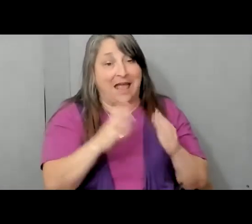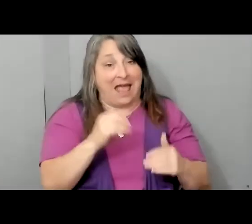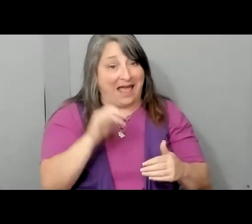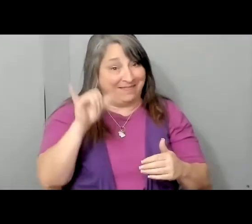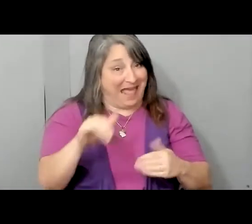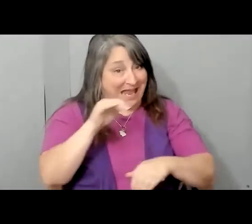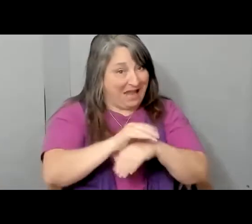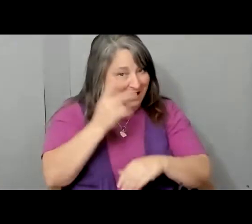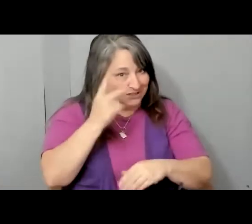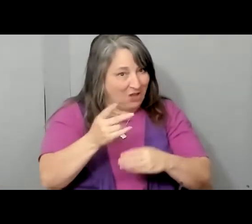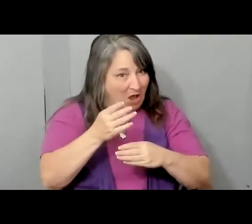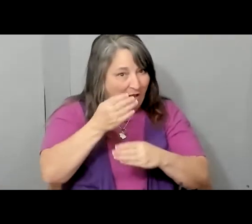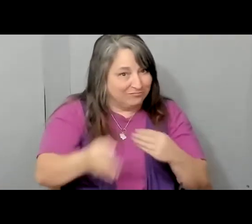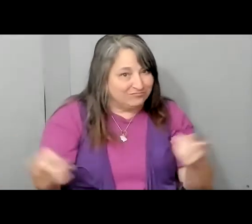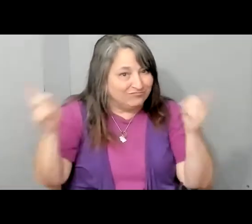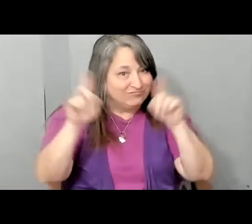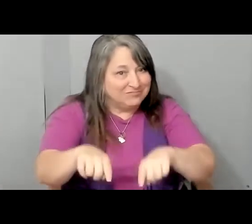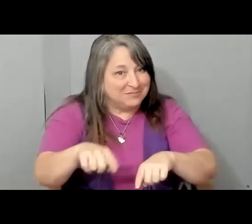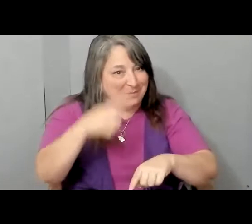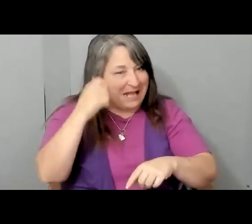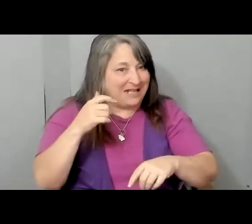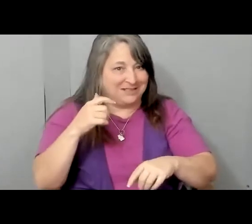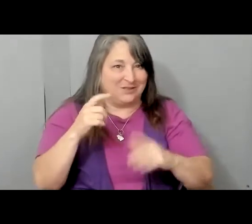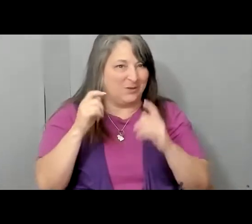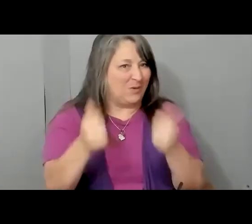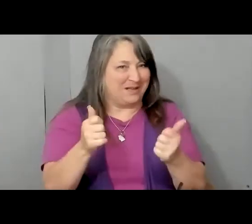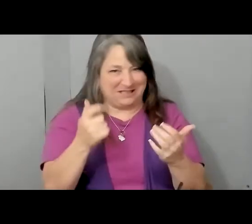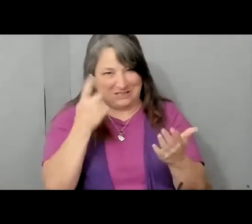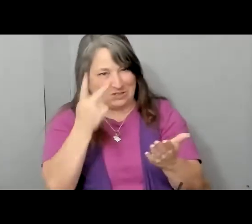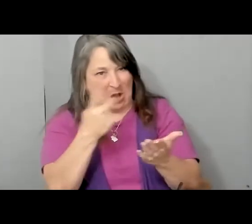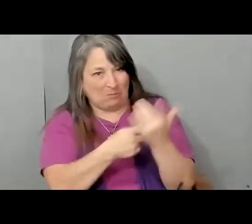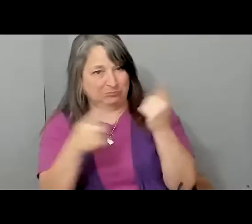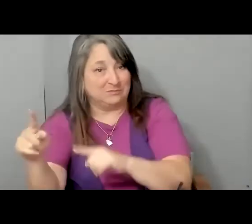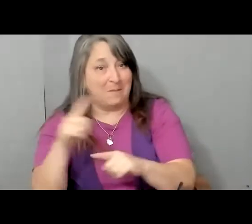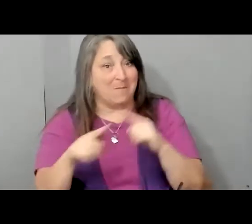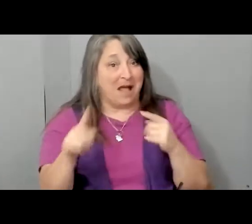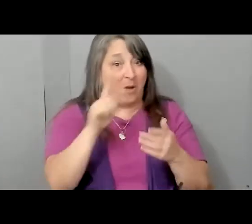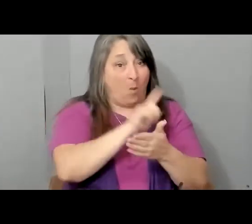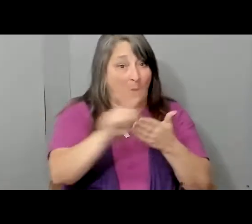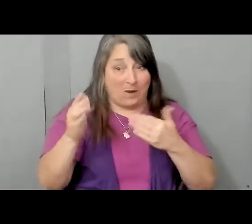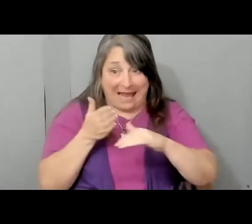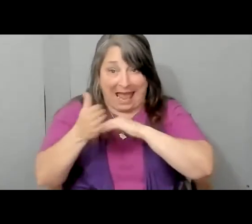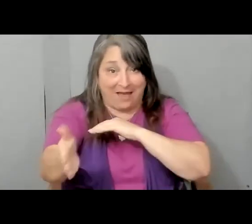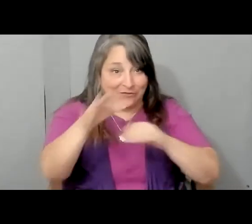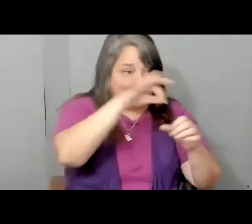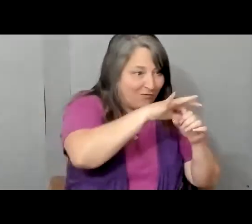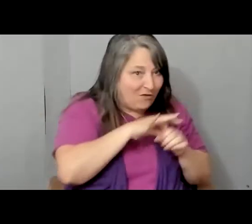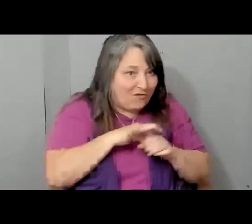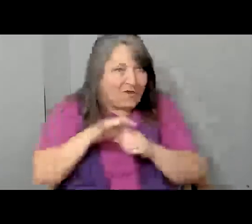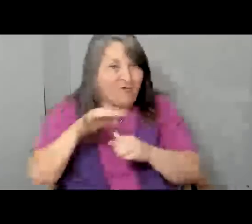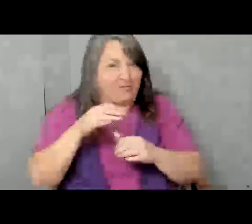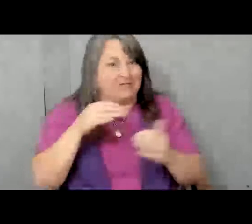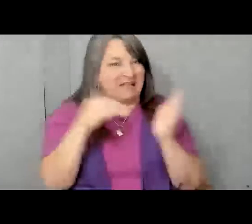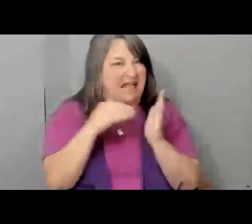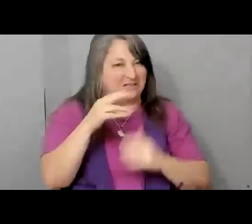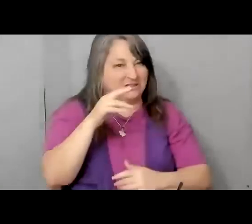night, given how early it was called, but in the week that has followed, it's been clear that where other Californians voted differently,